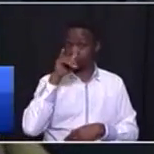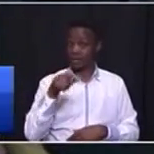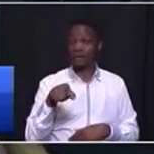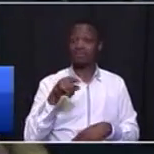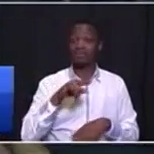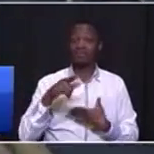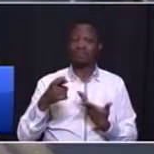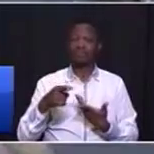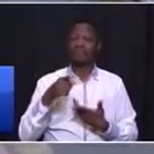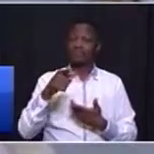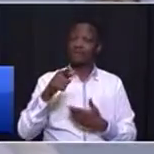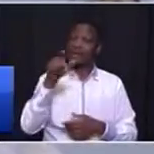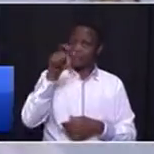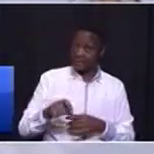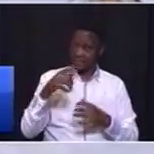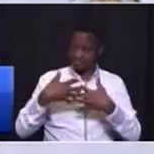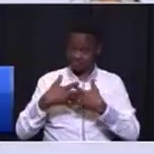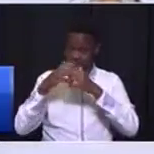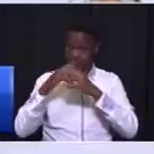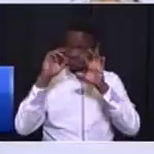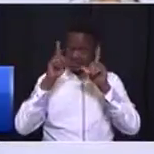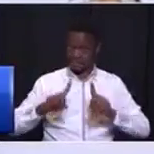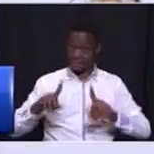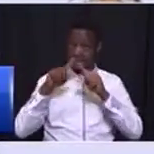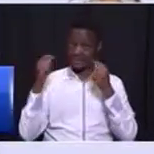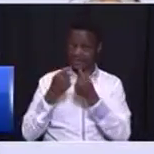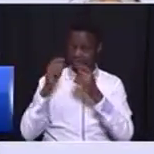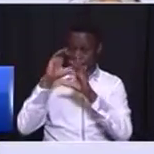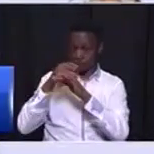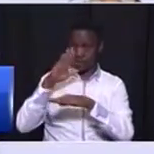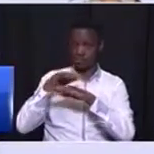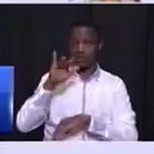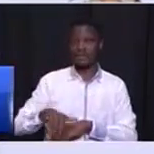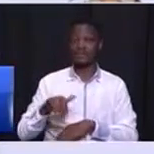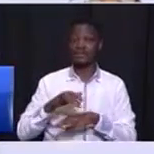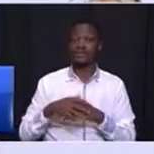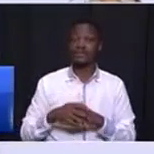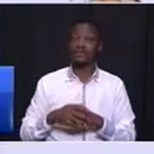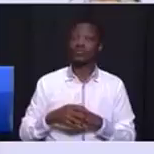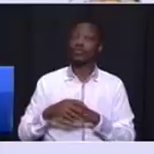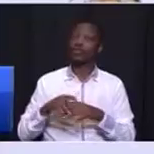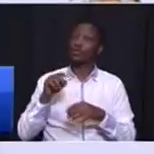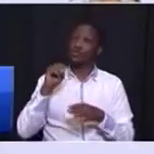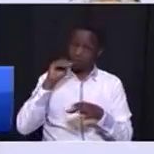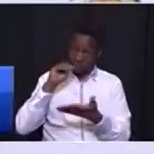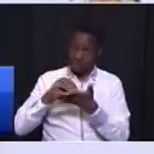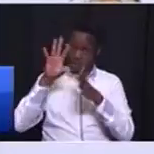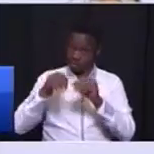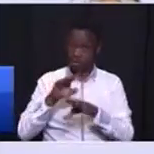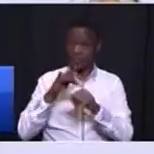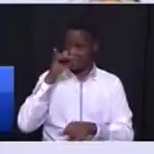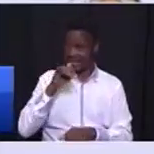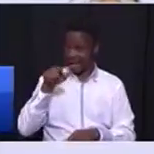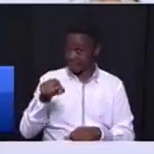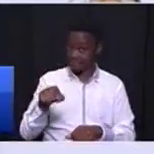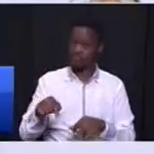General Mawela is setting up a special team to focus on that. We are going to put a stop to that type of criminal